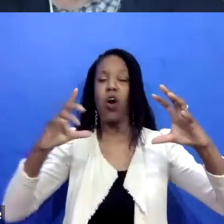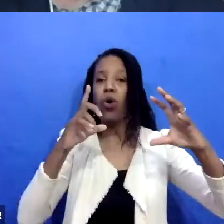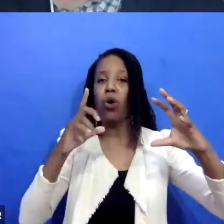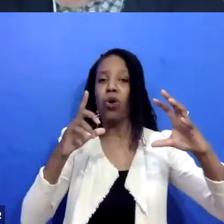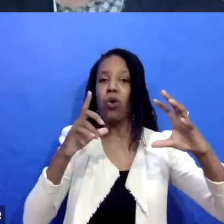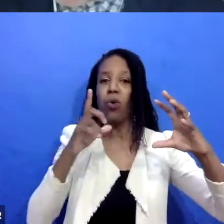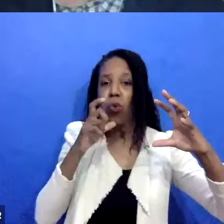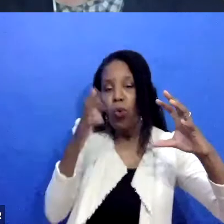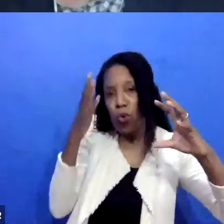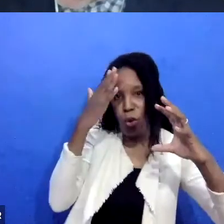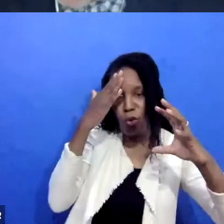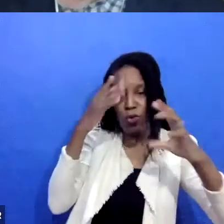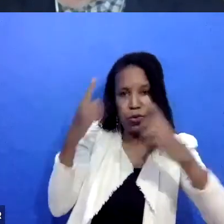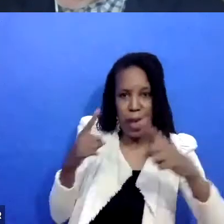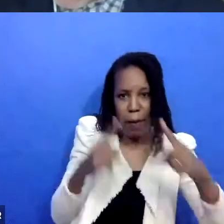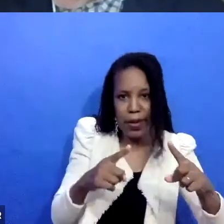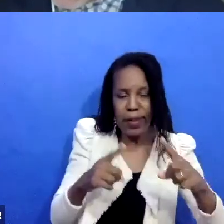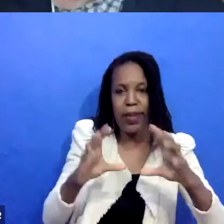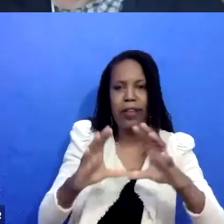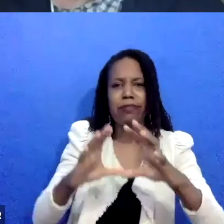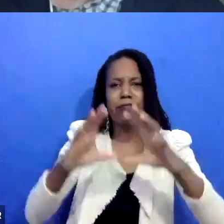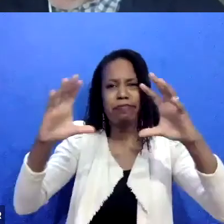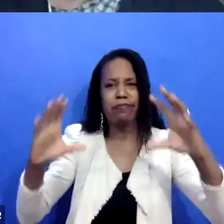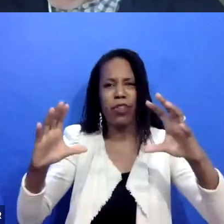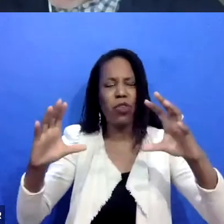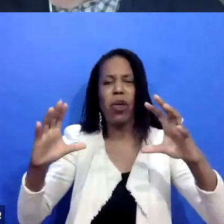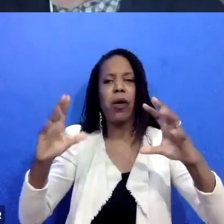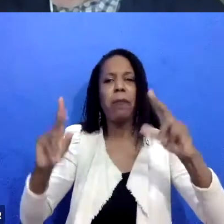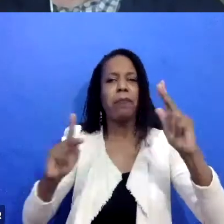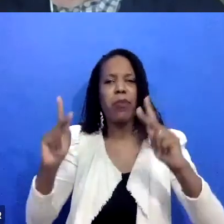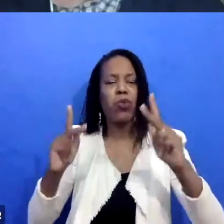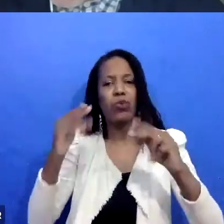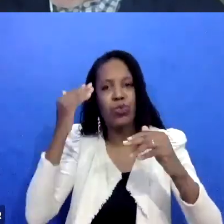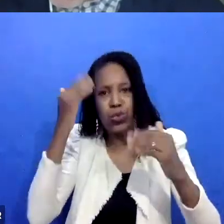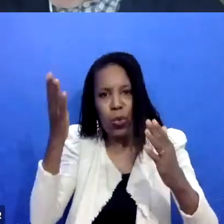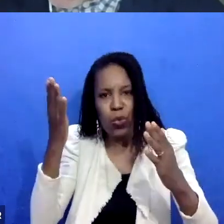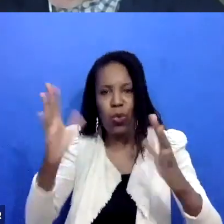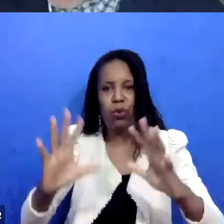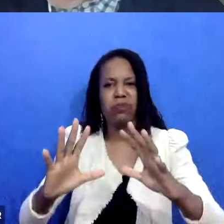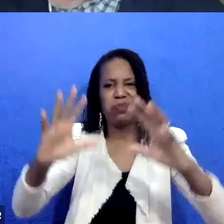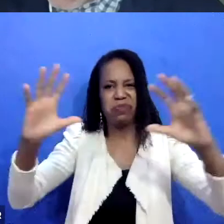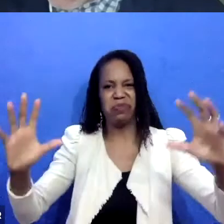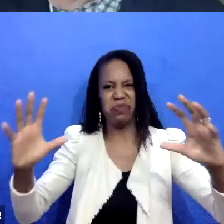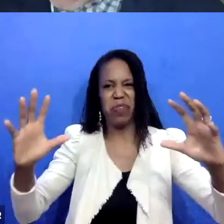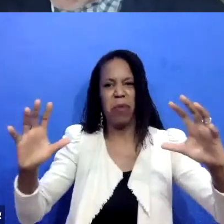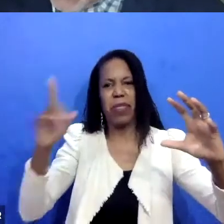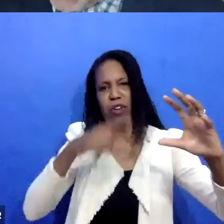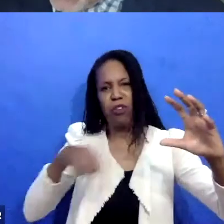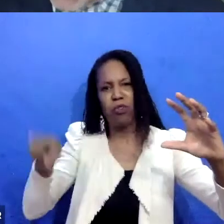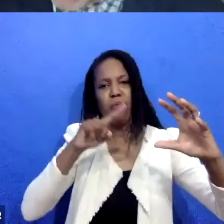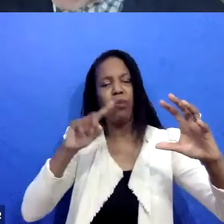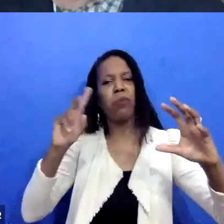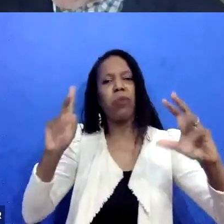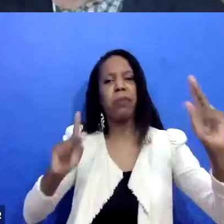are the people like in the next layer out of your life. And then the furthest out people that you wouldn't really think to engage in a process like this, but then like,